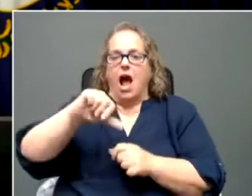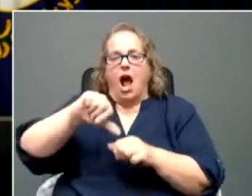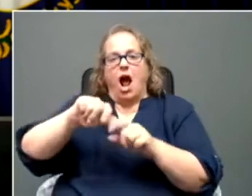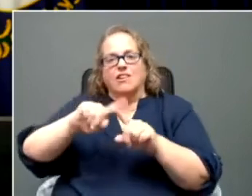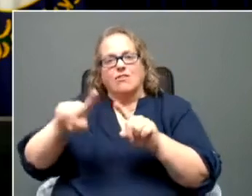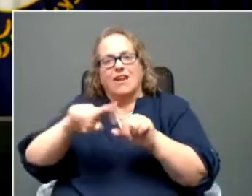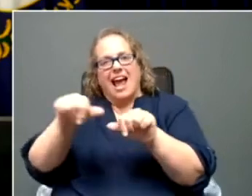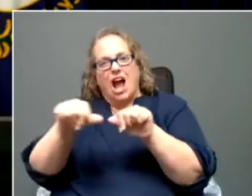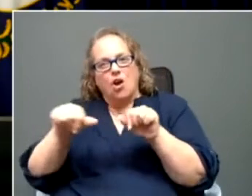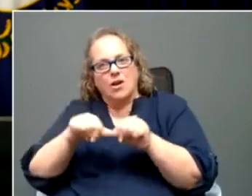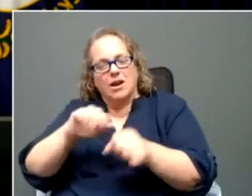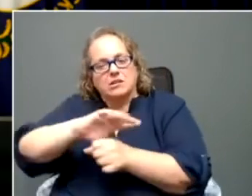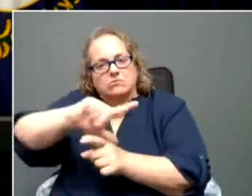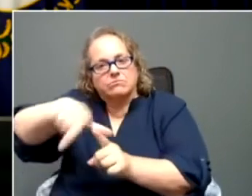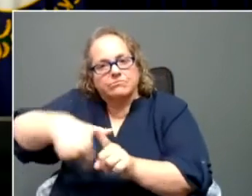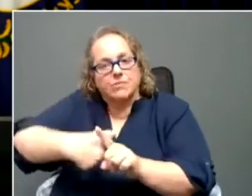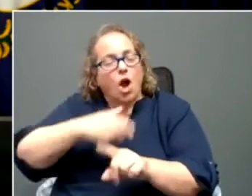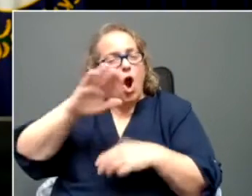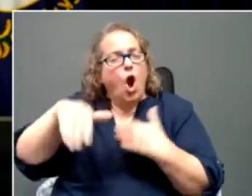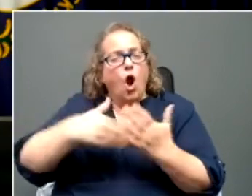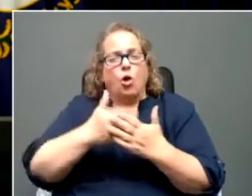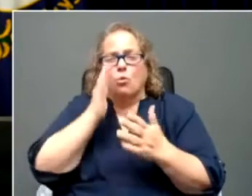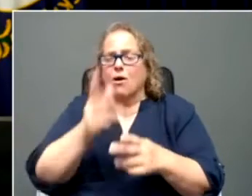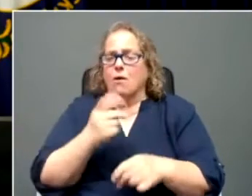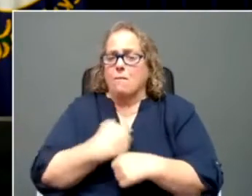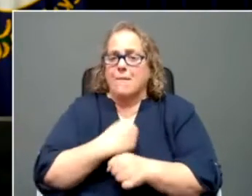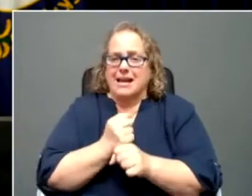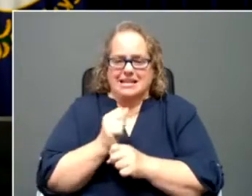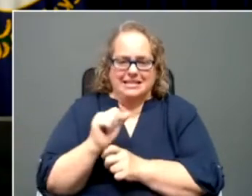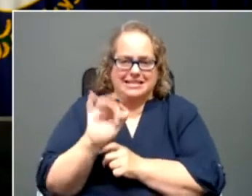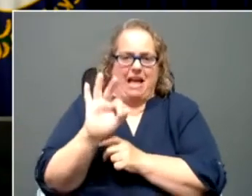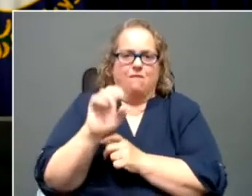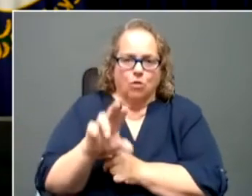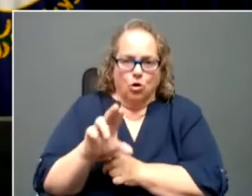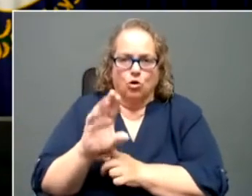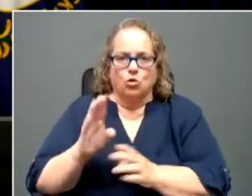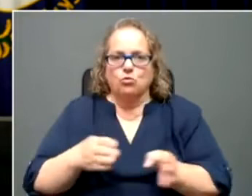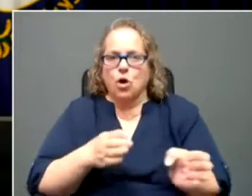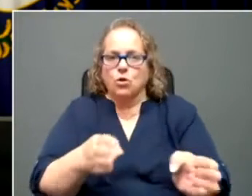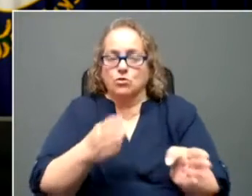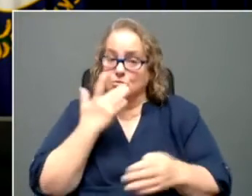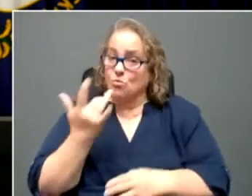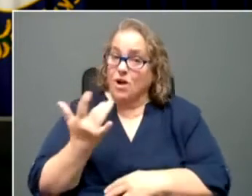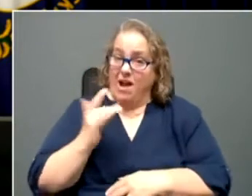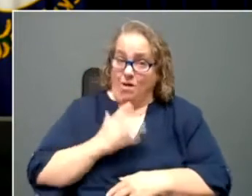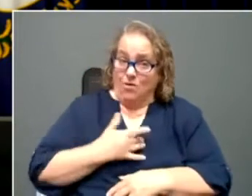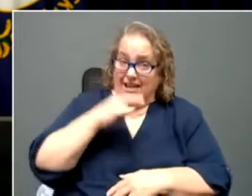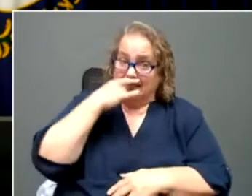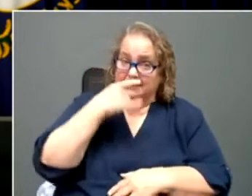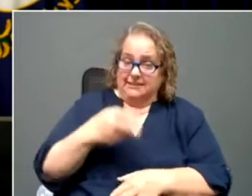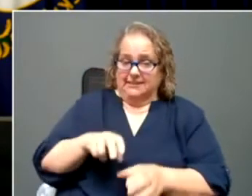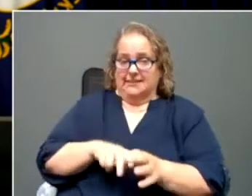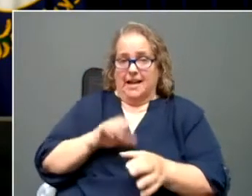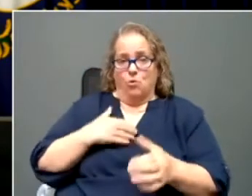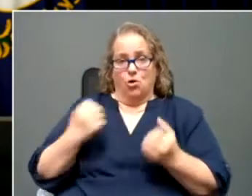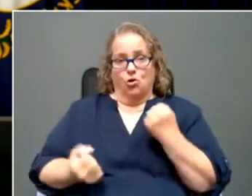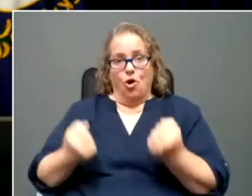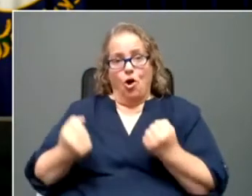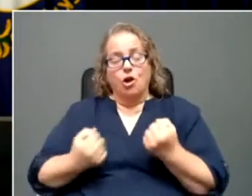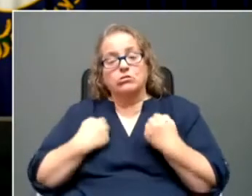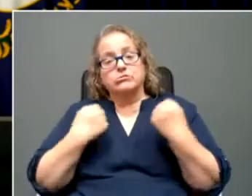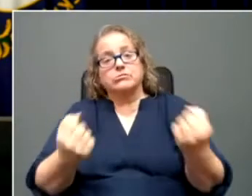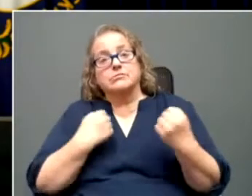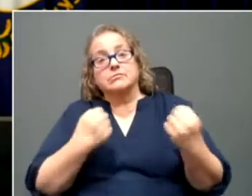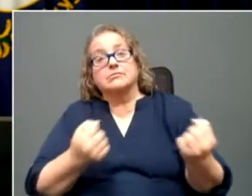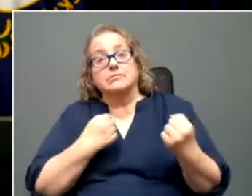All of these create safer roads because we put our kids in our cars to travel them. We've been